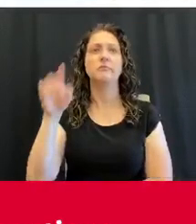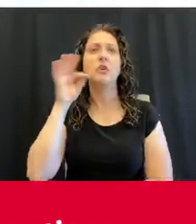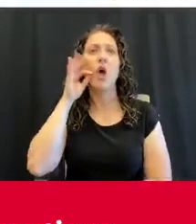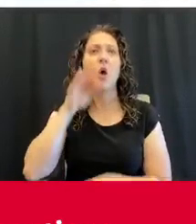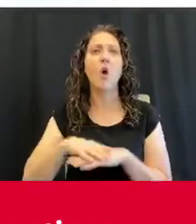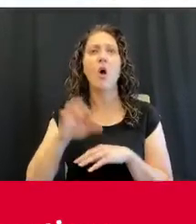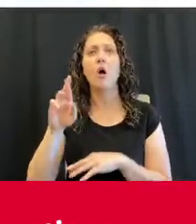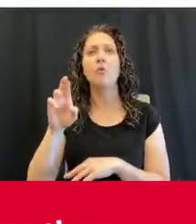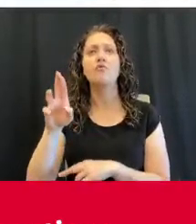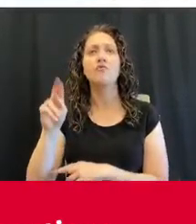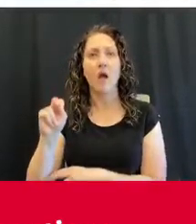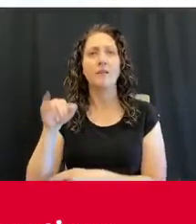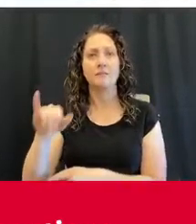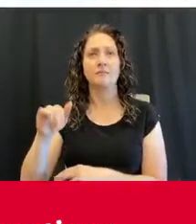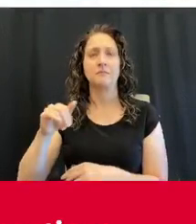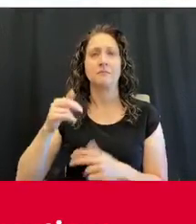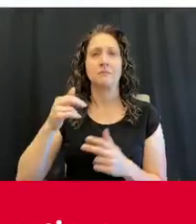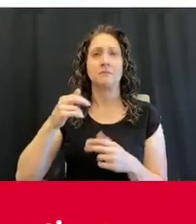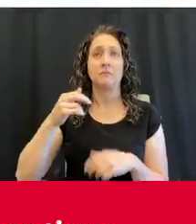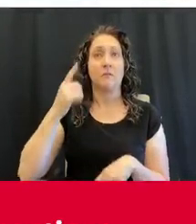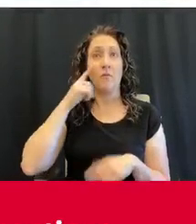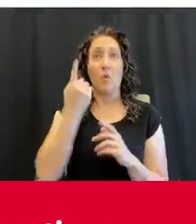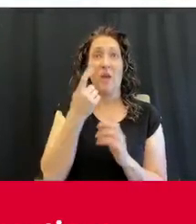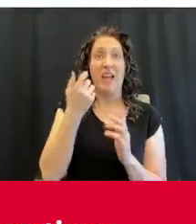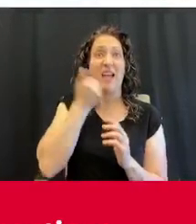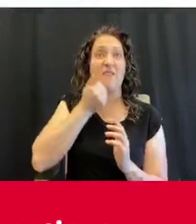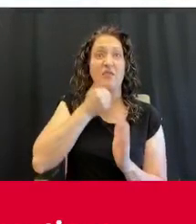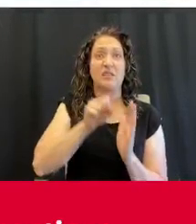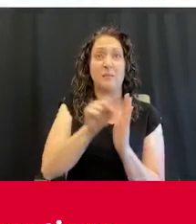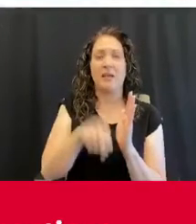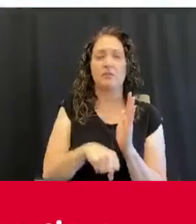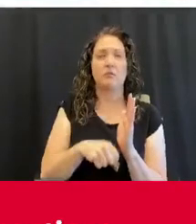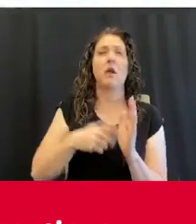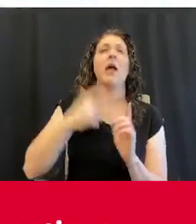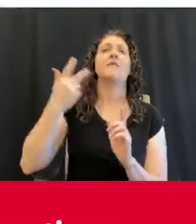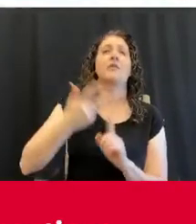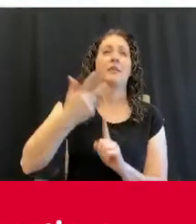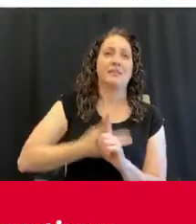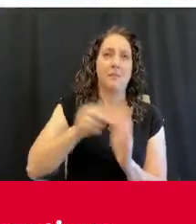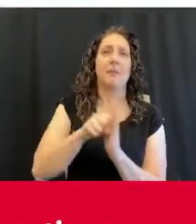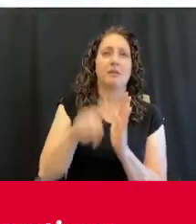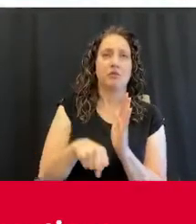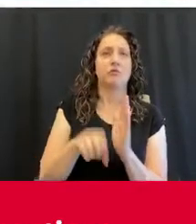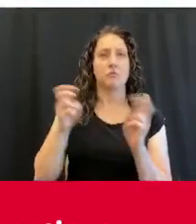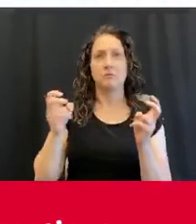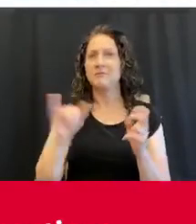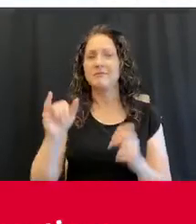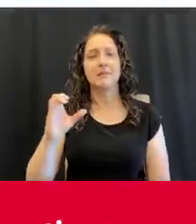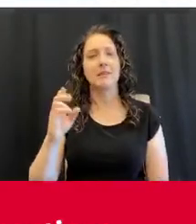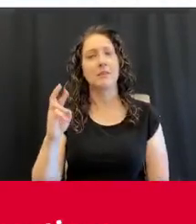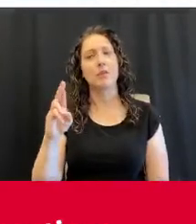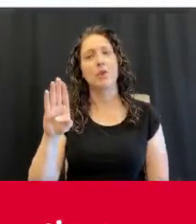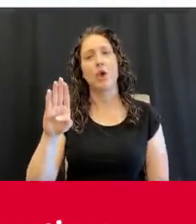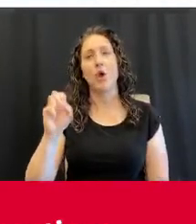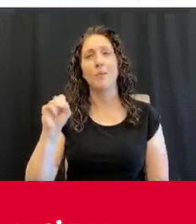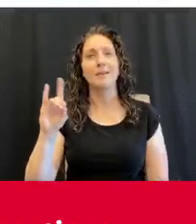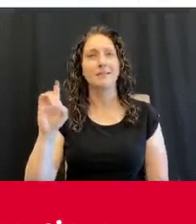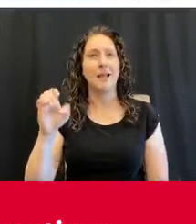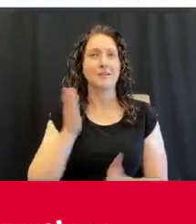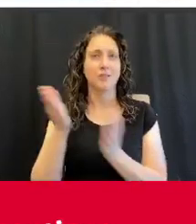semester. And we, speaking of curbside service, this is what it is. We do it